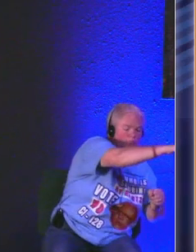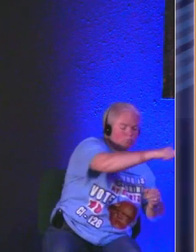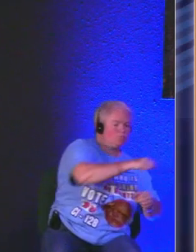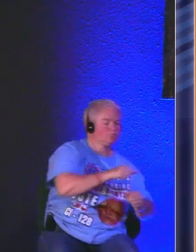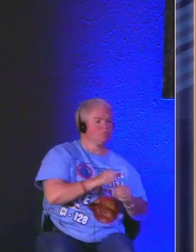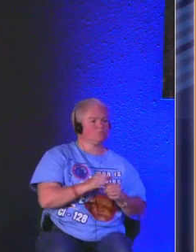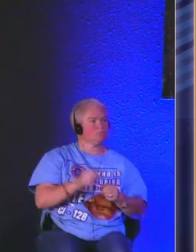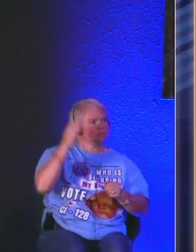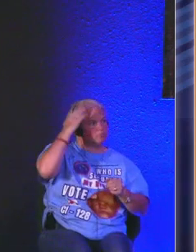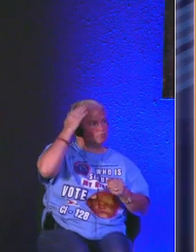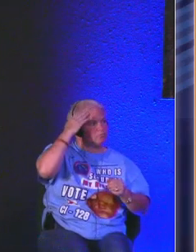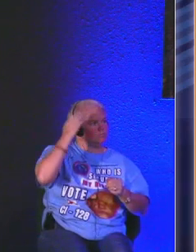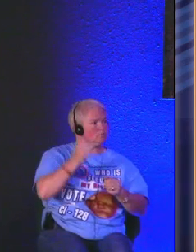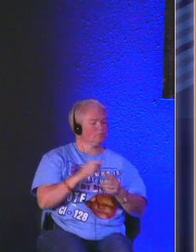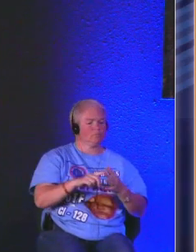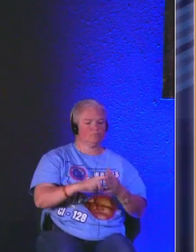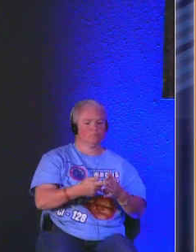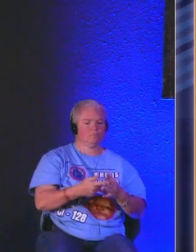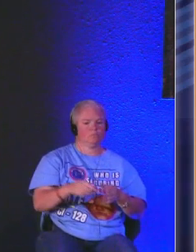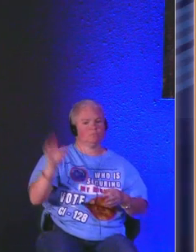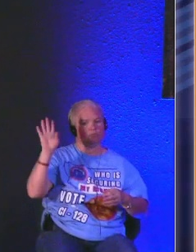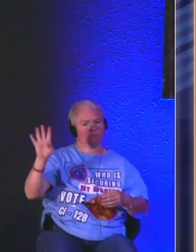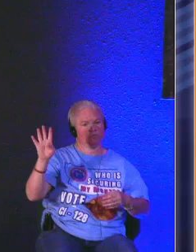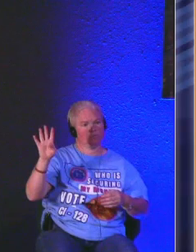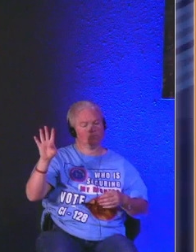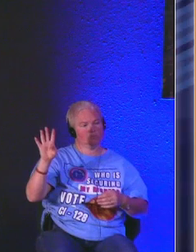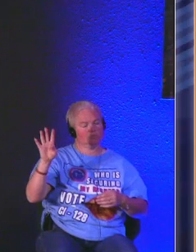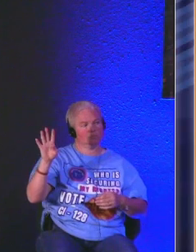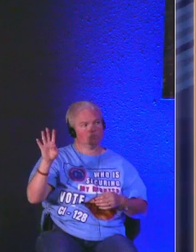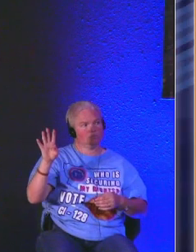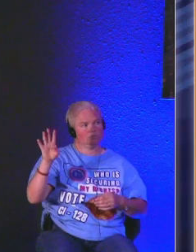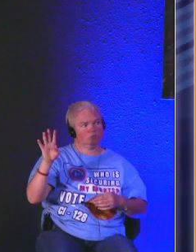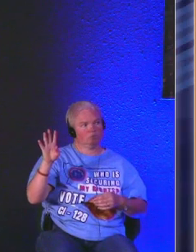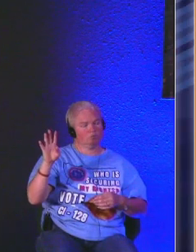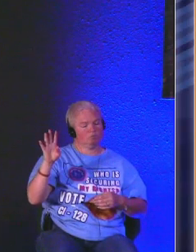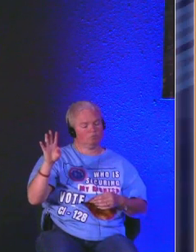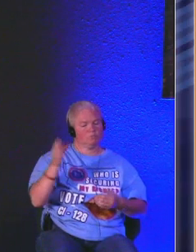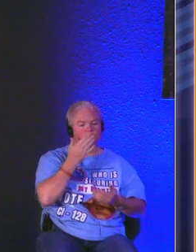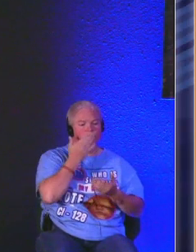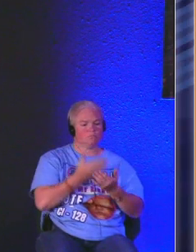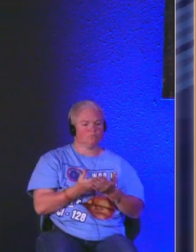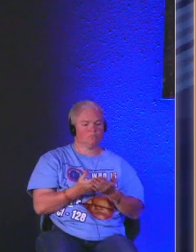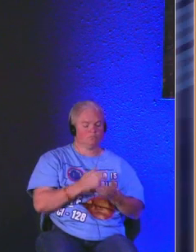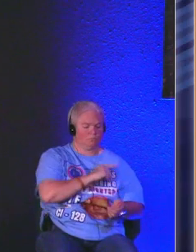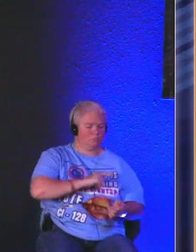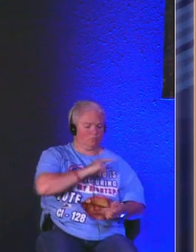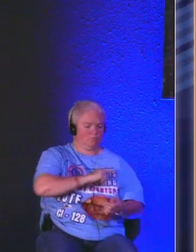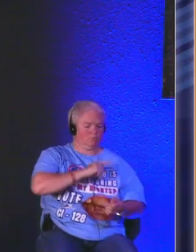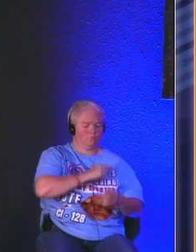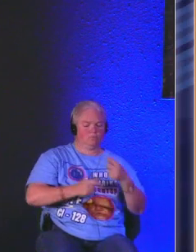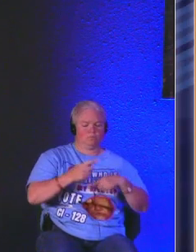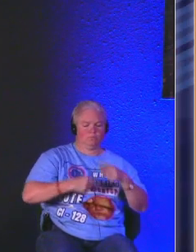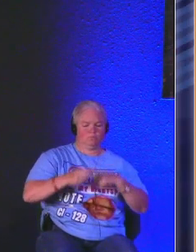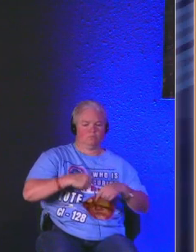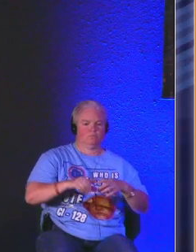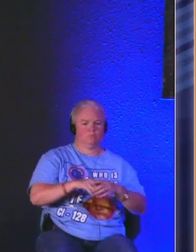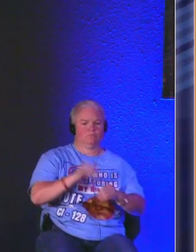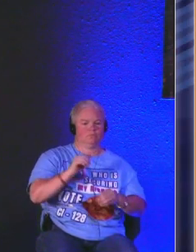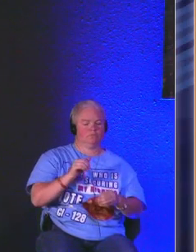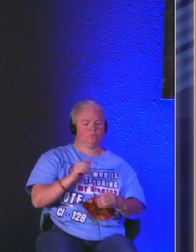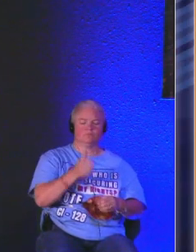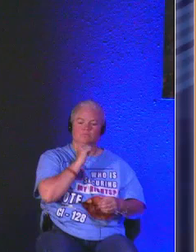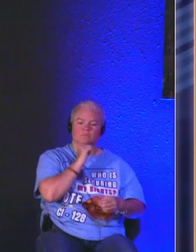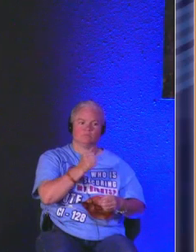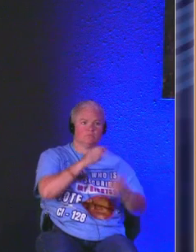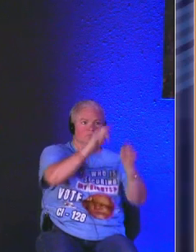um i think we officially start at four um but it'll be good so please come on out and